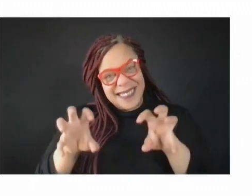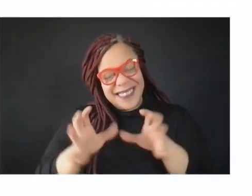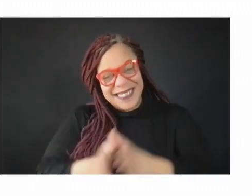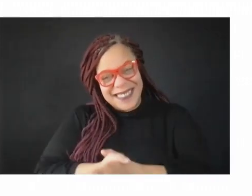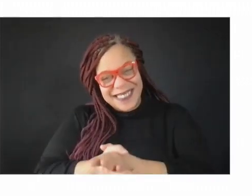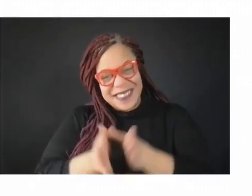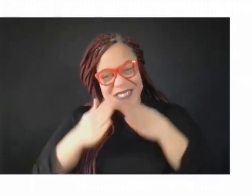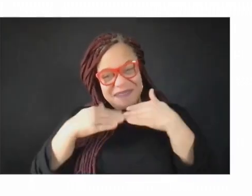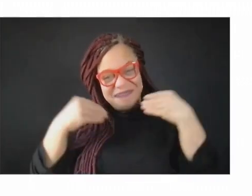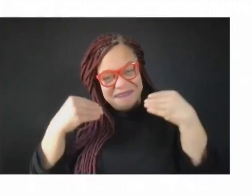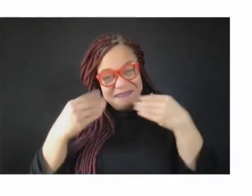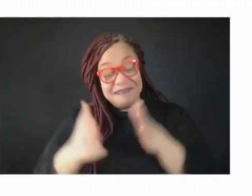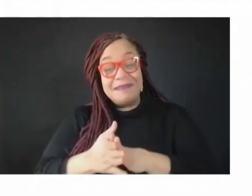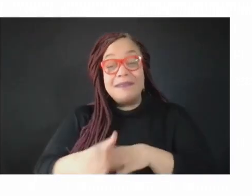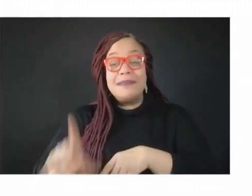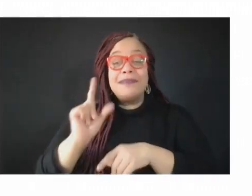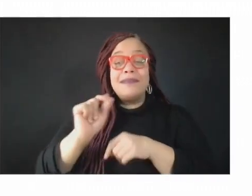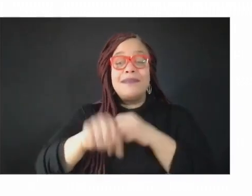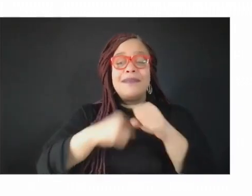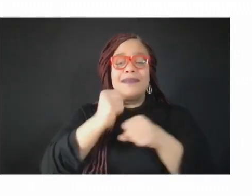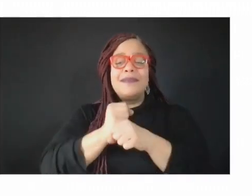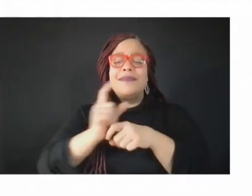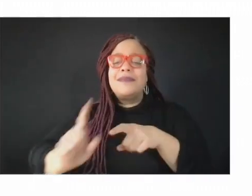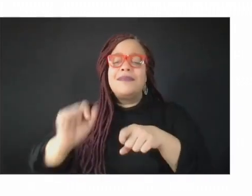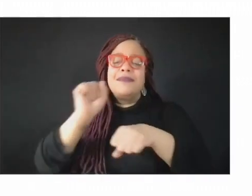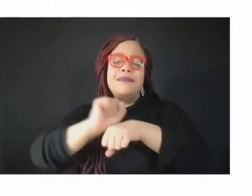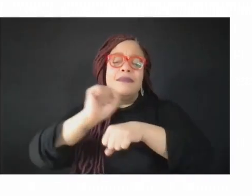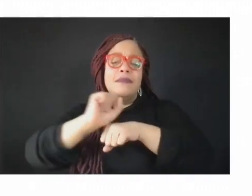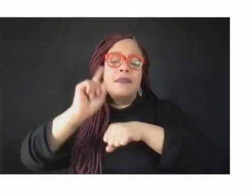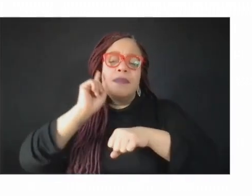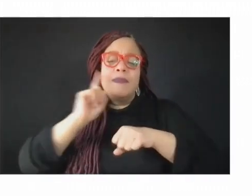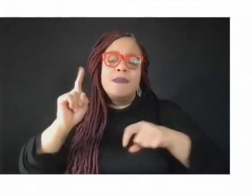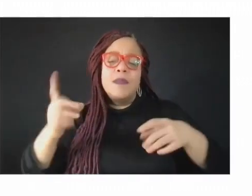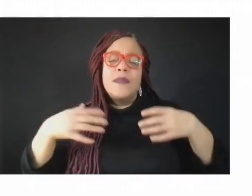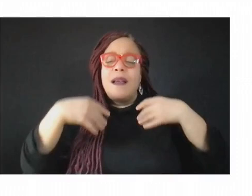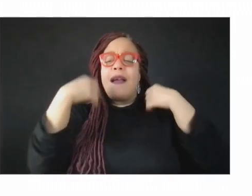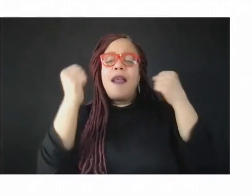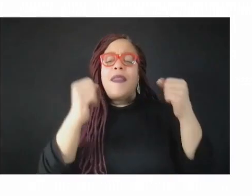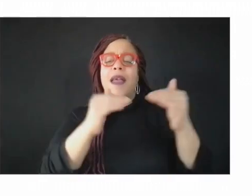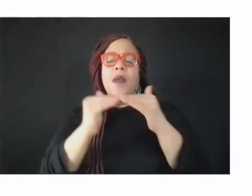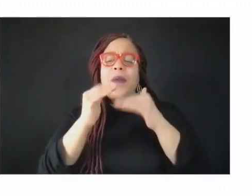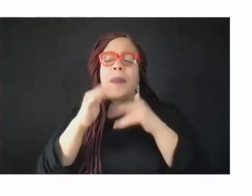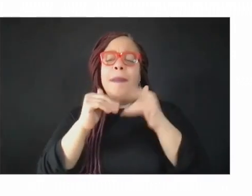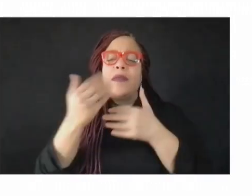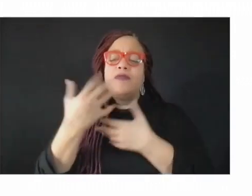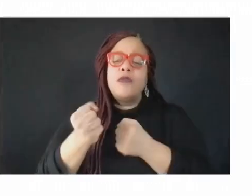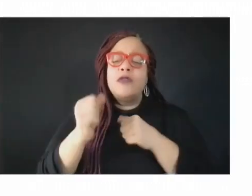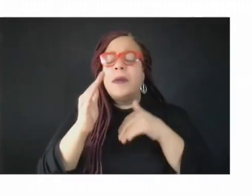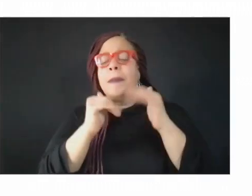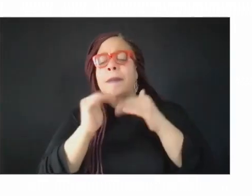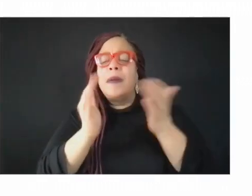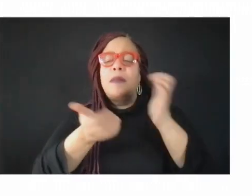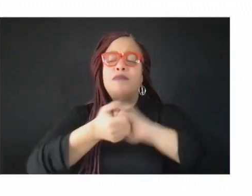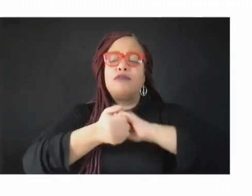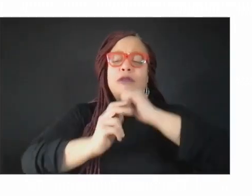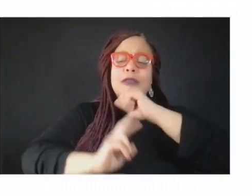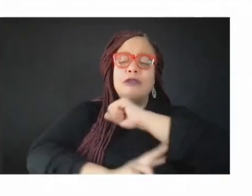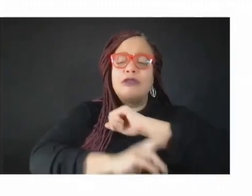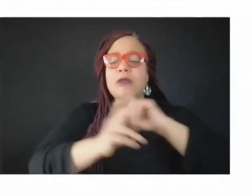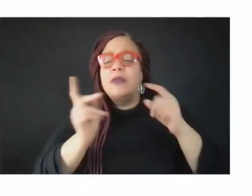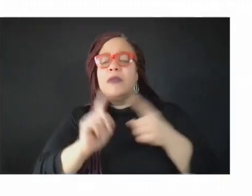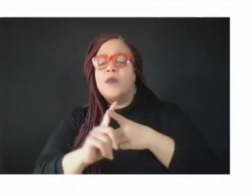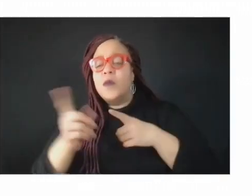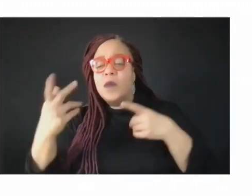for Health Equity, building trust, building bridges, building healthy communities. I'm so glad to hear all this trust talk here